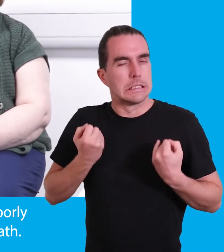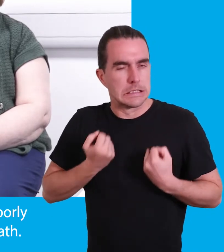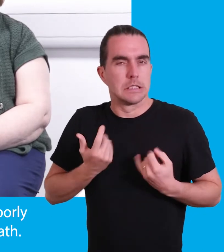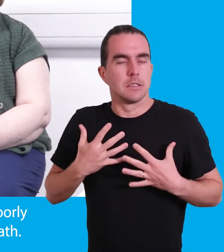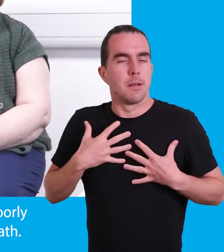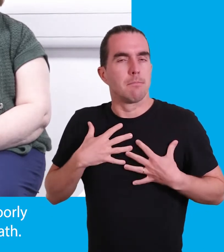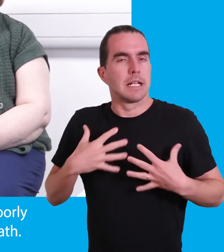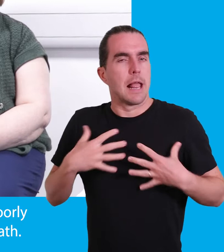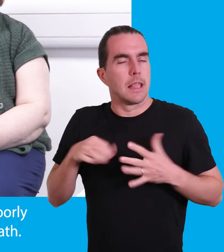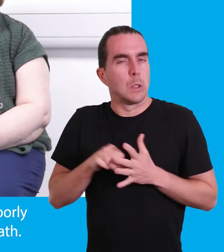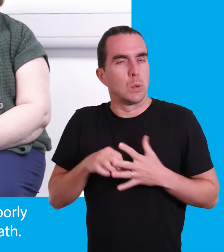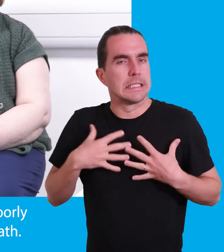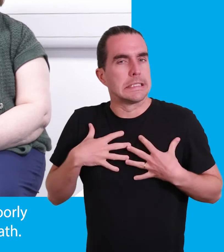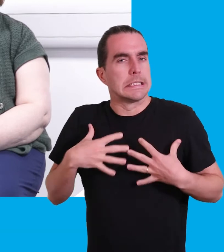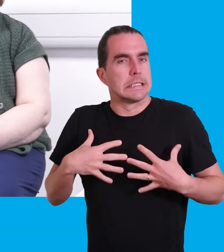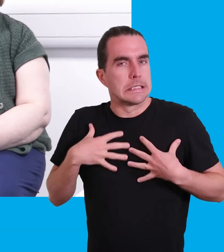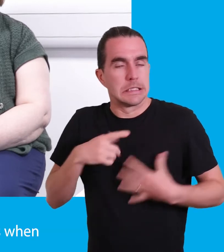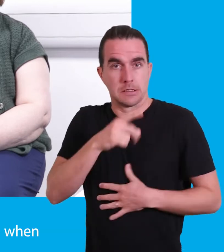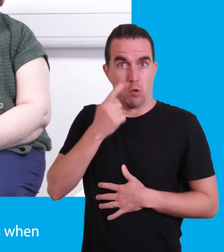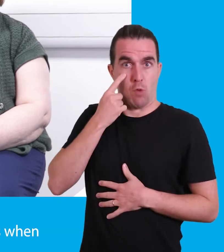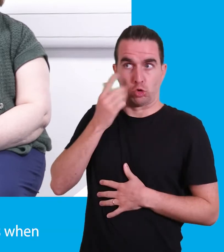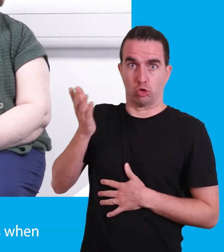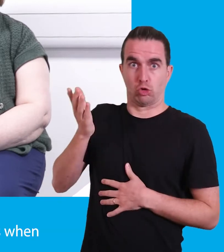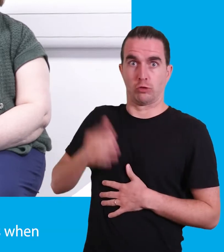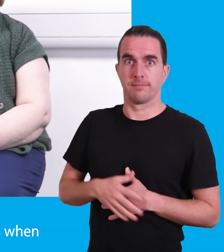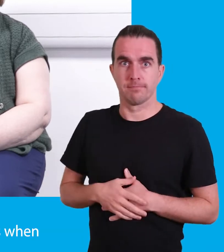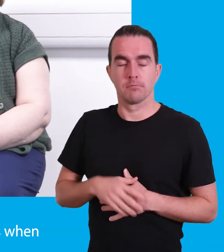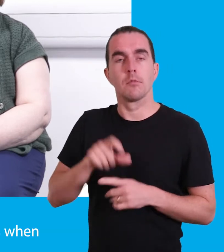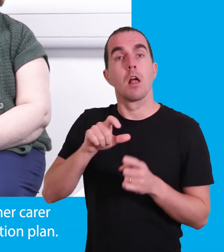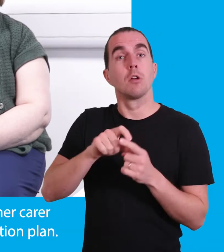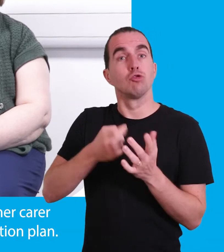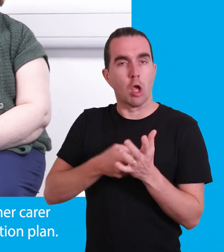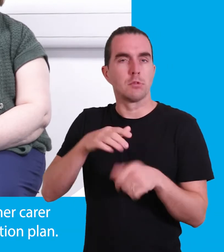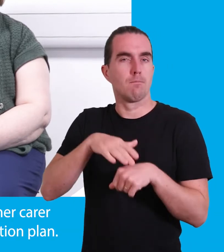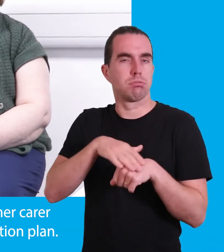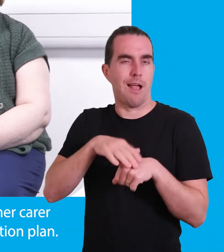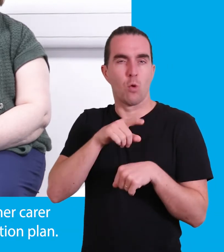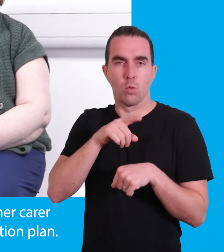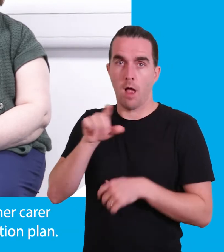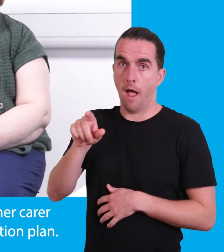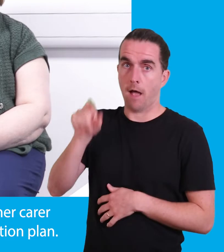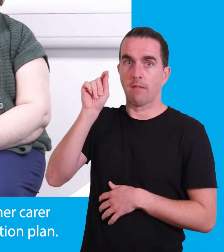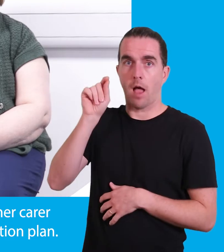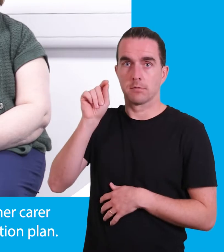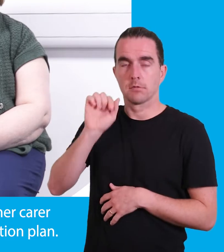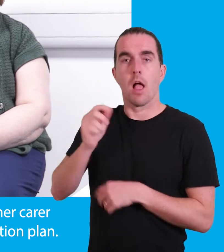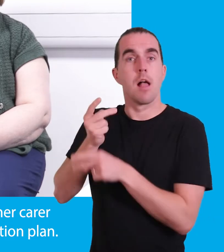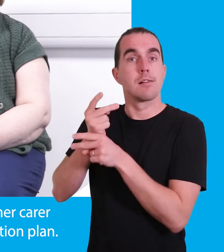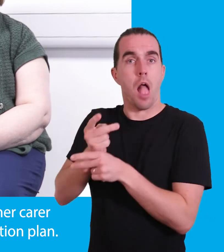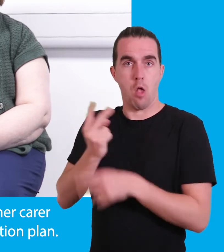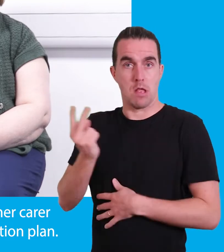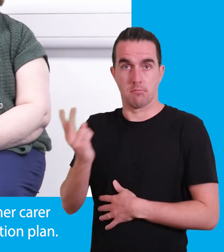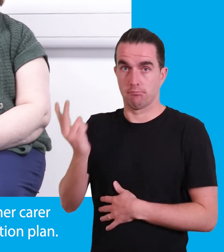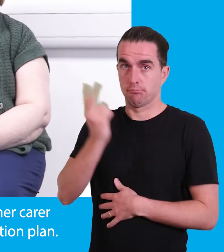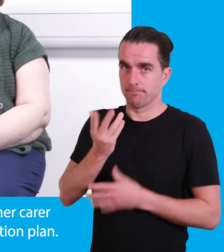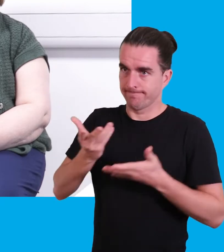feel very poorly and rather short of breath. Let's watch what happens when Dr Brown invites Jane and her carer to discuss